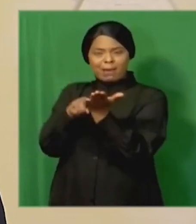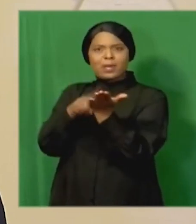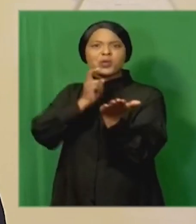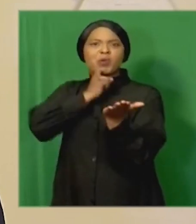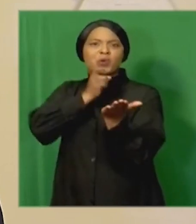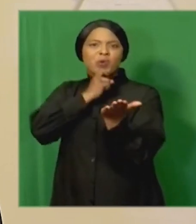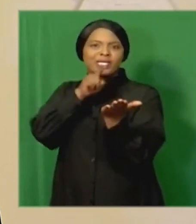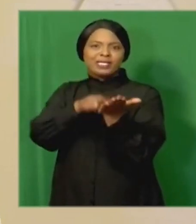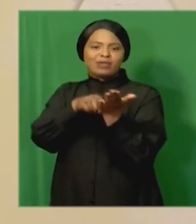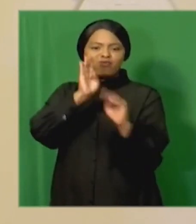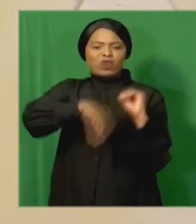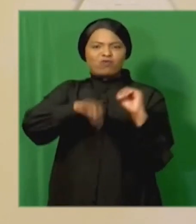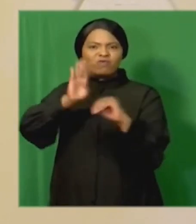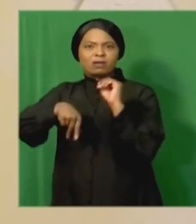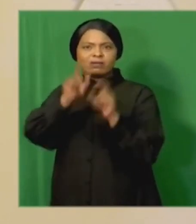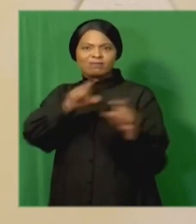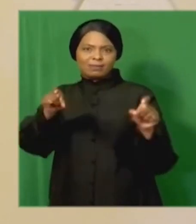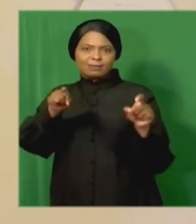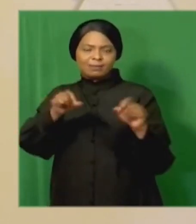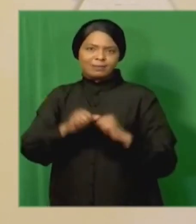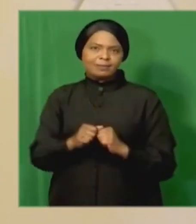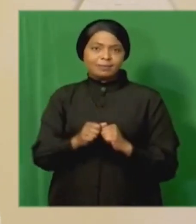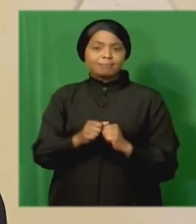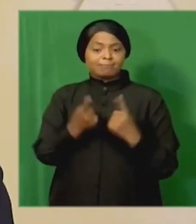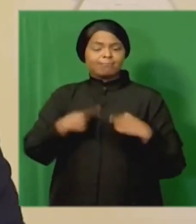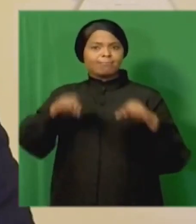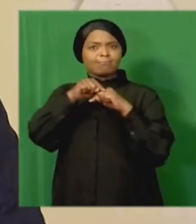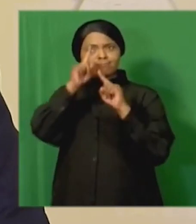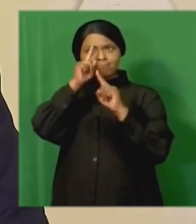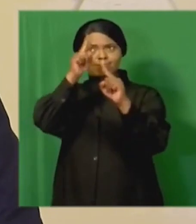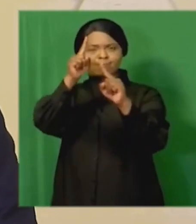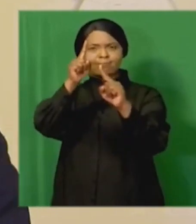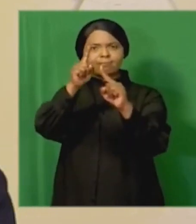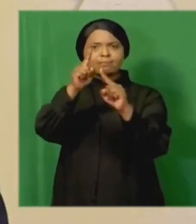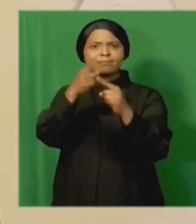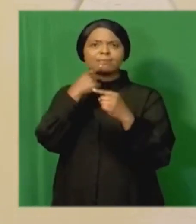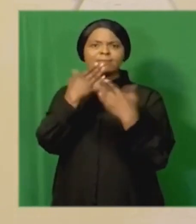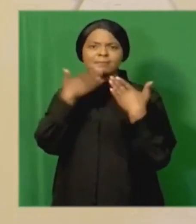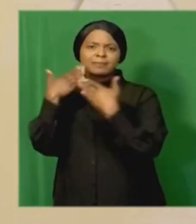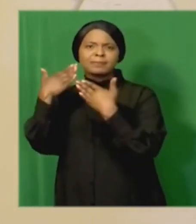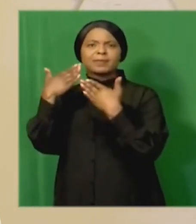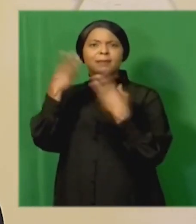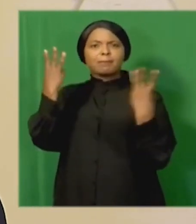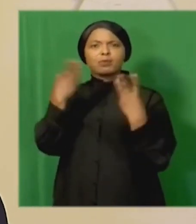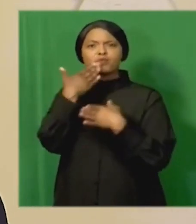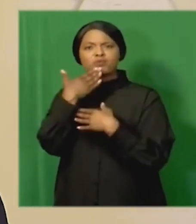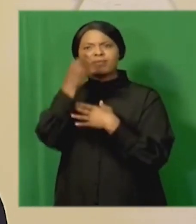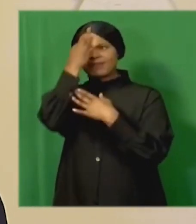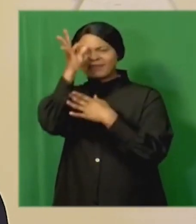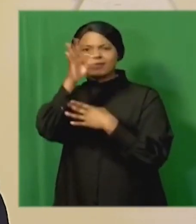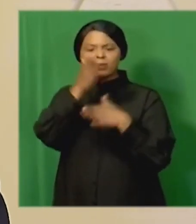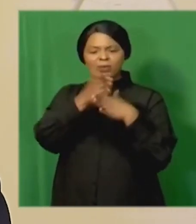in prosecutions. We are indebted to the diligent public servants and public representatives,